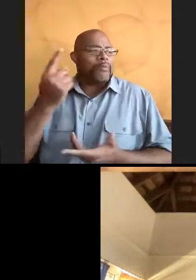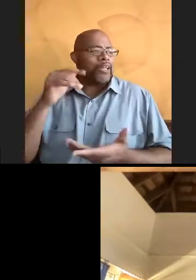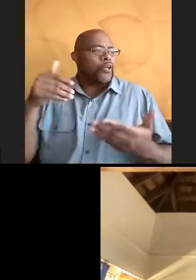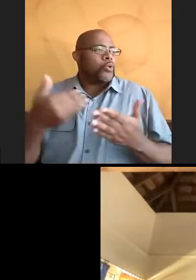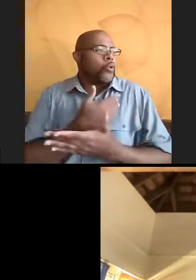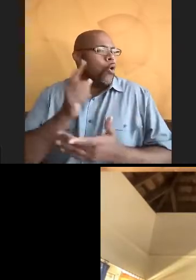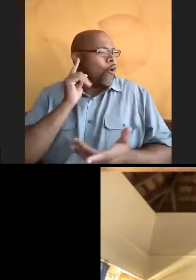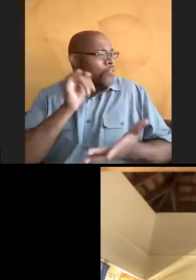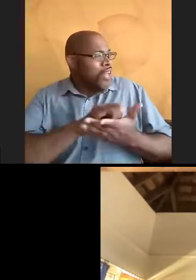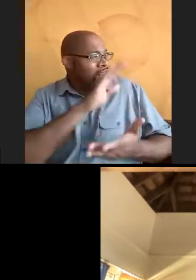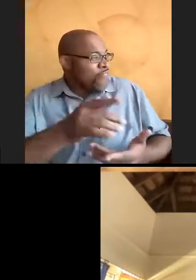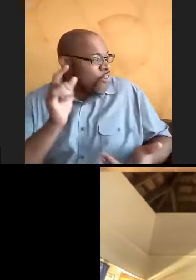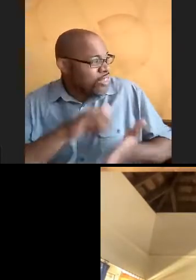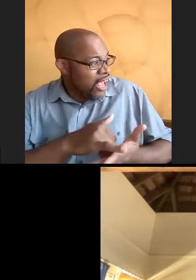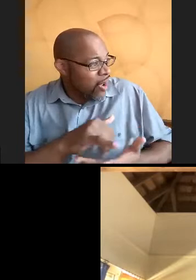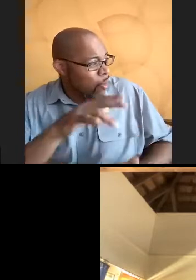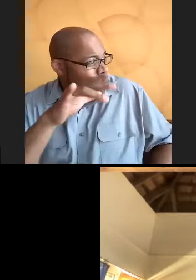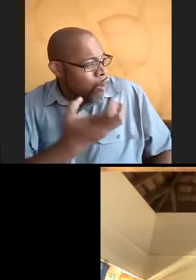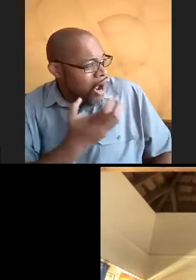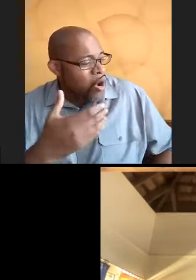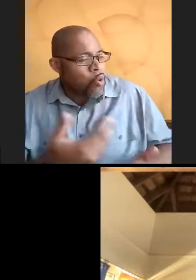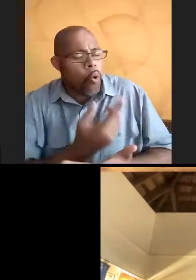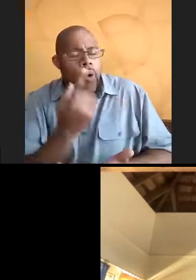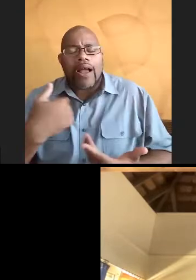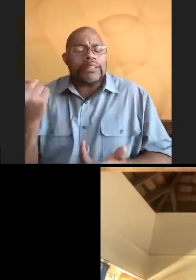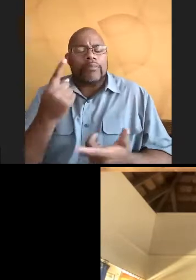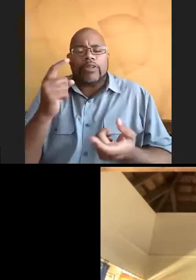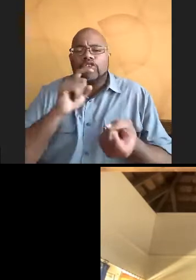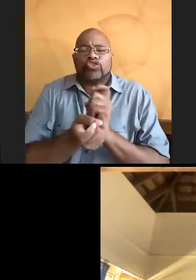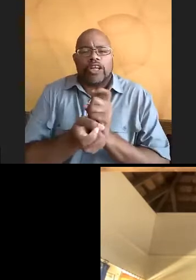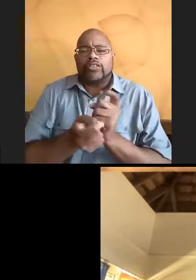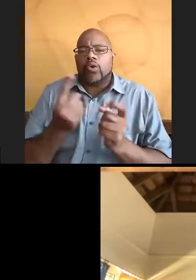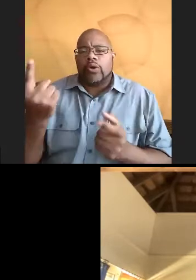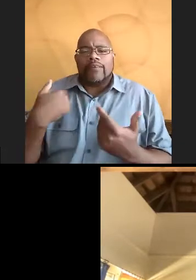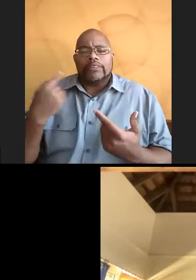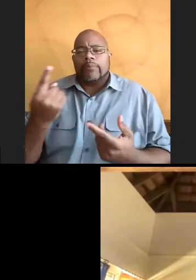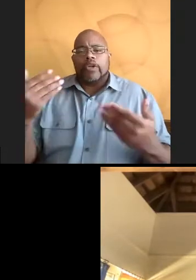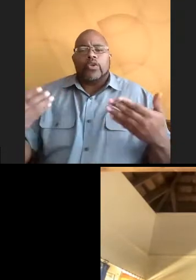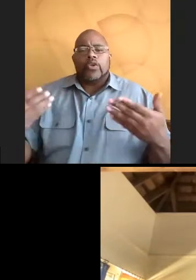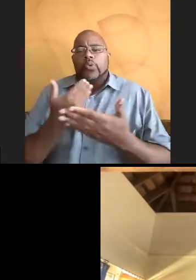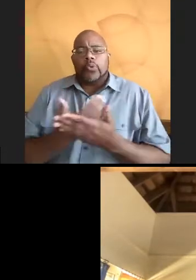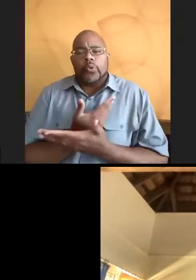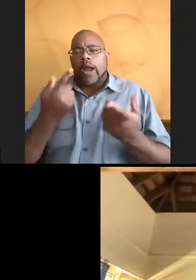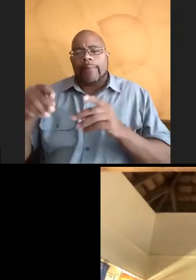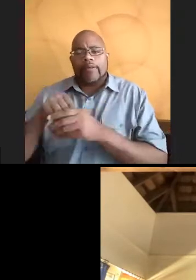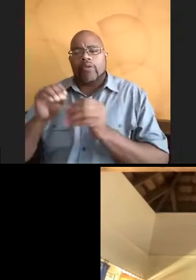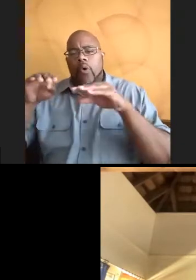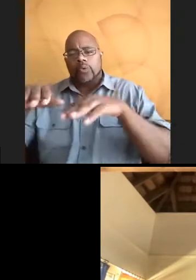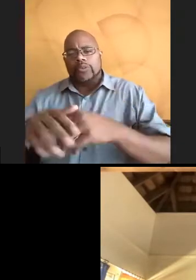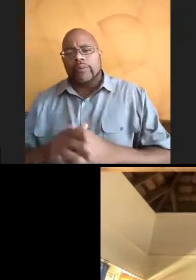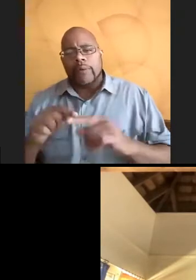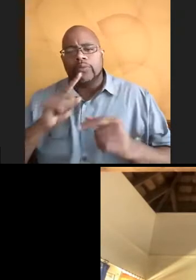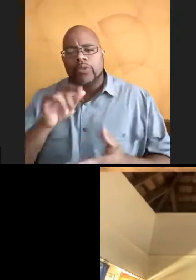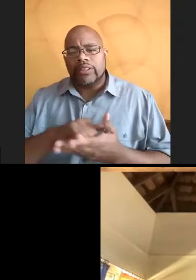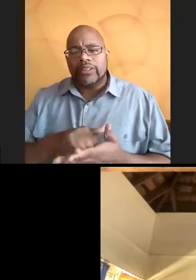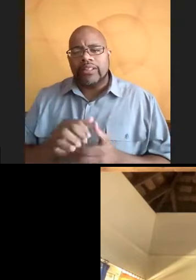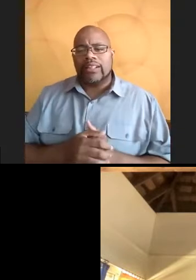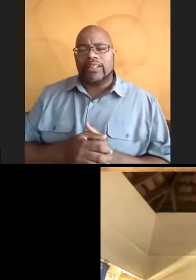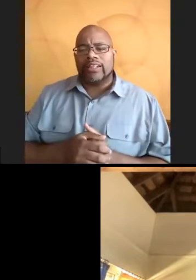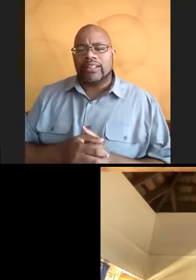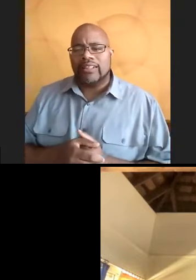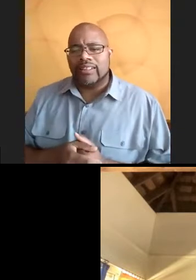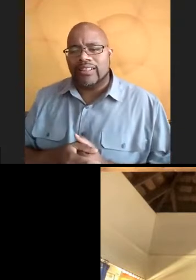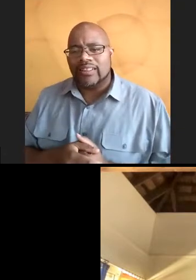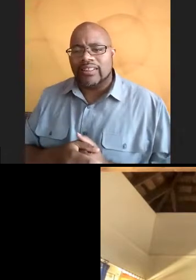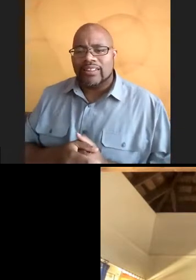of this? And it's like, no, because it's always going to be changing. There's always going to be some new things happening. I'm sure even the research, how the